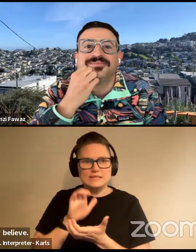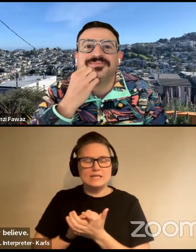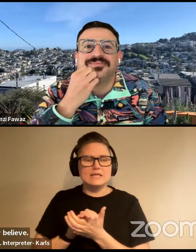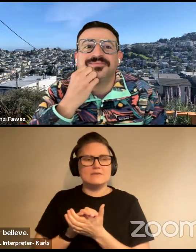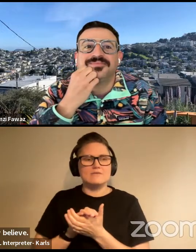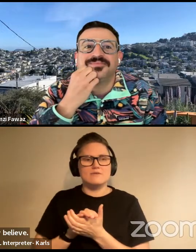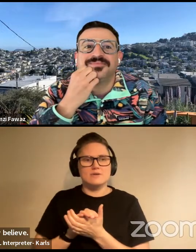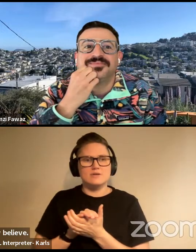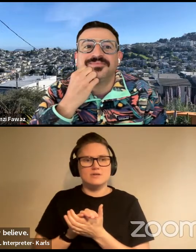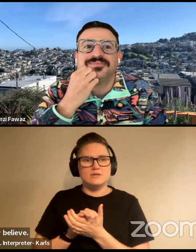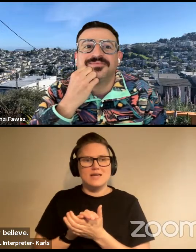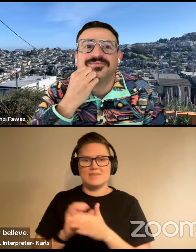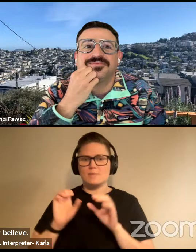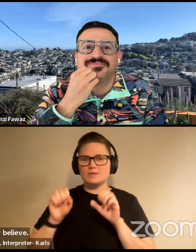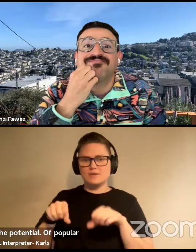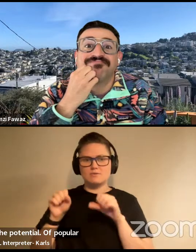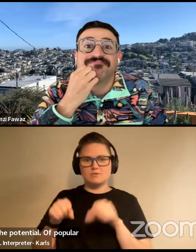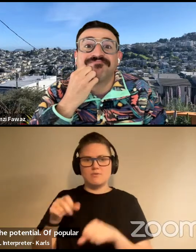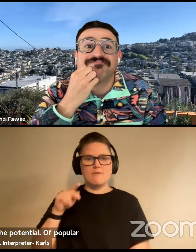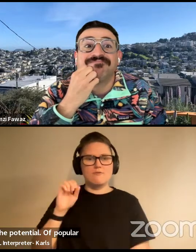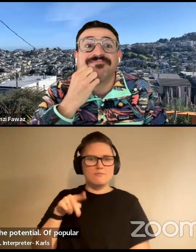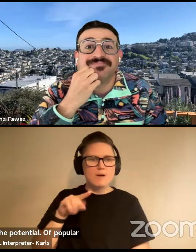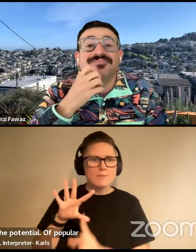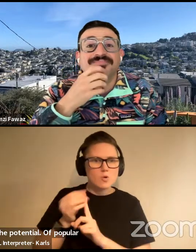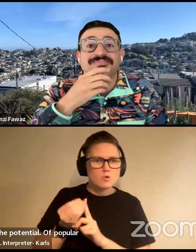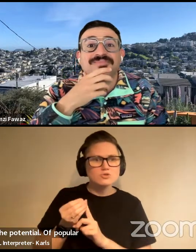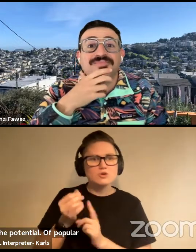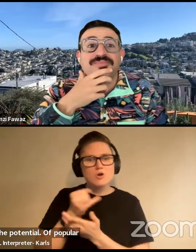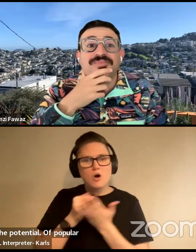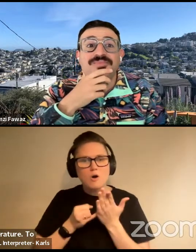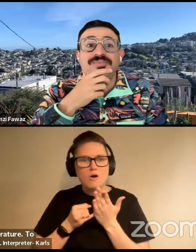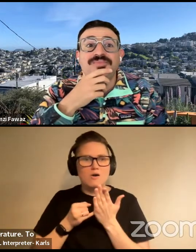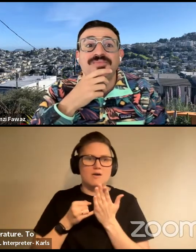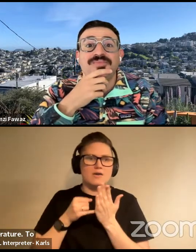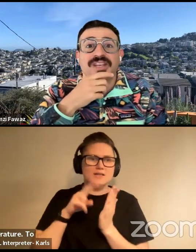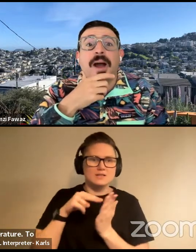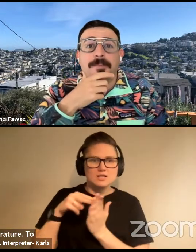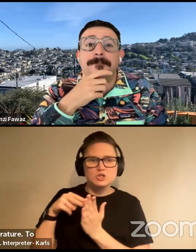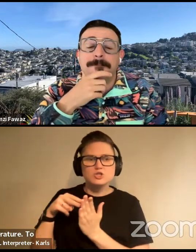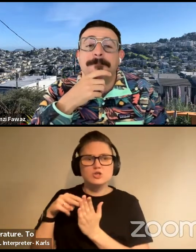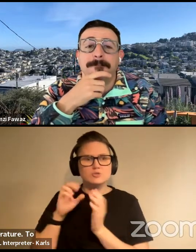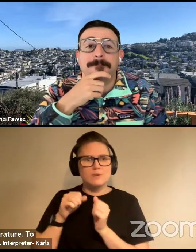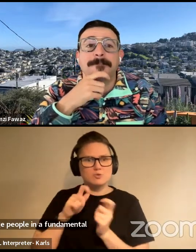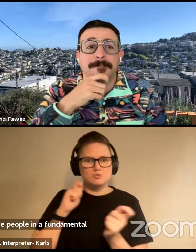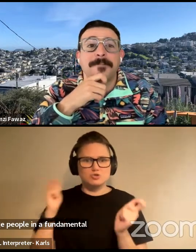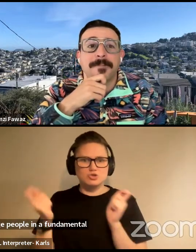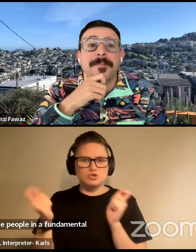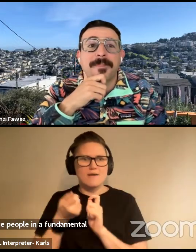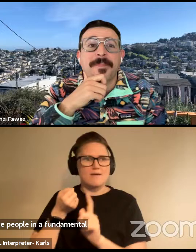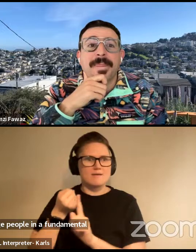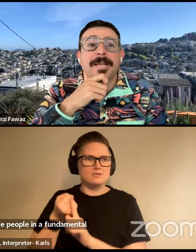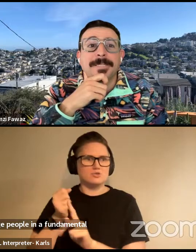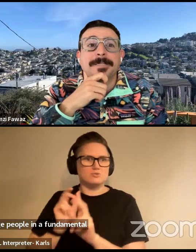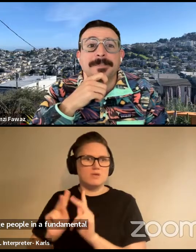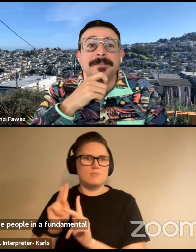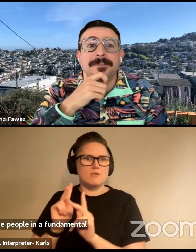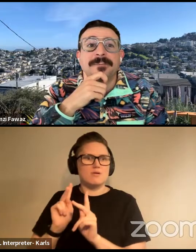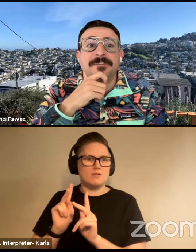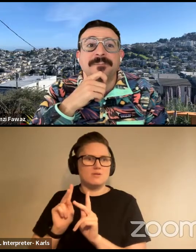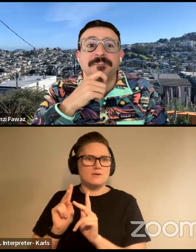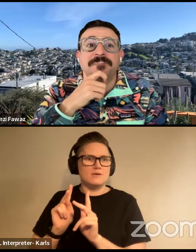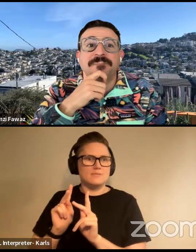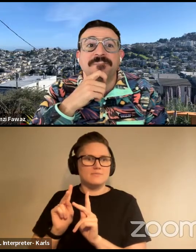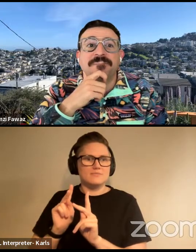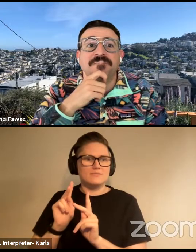of popular culture or art literature to change people in a fundamental way. That is